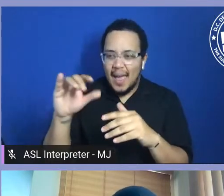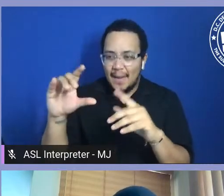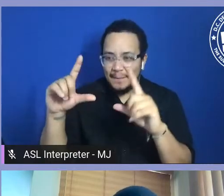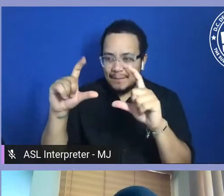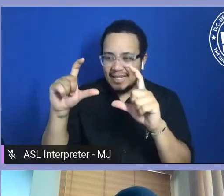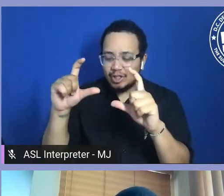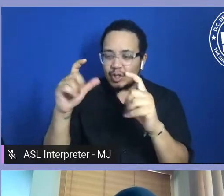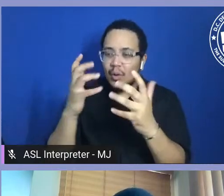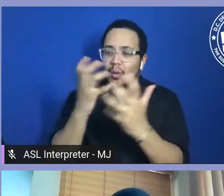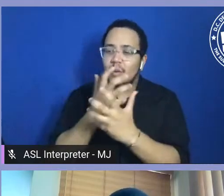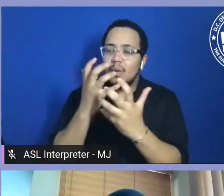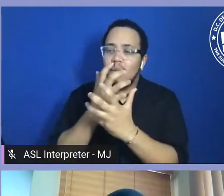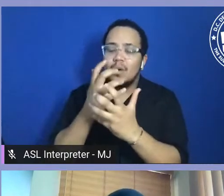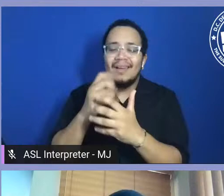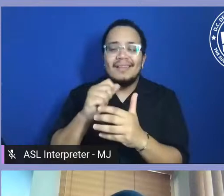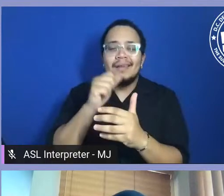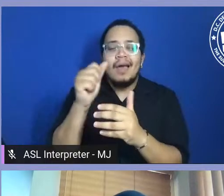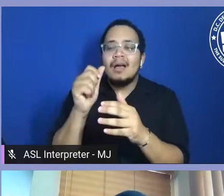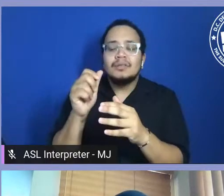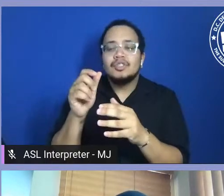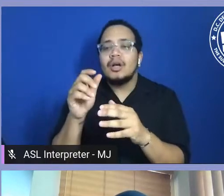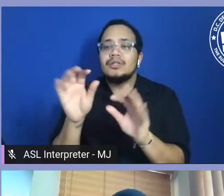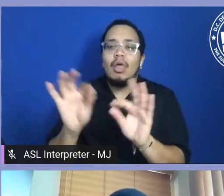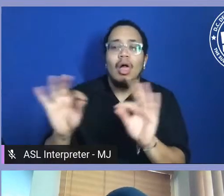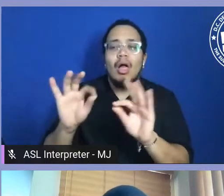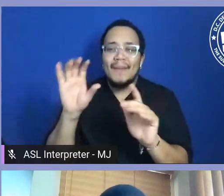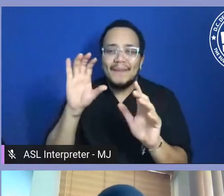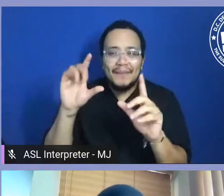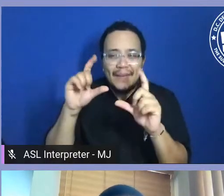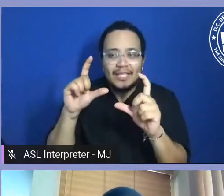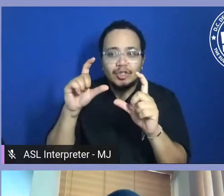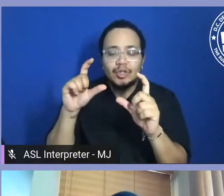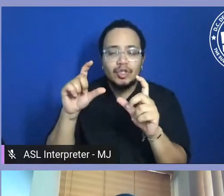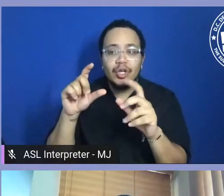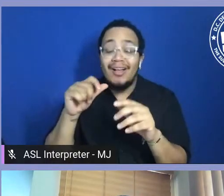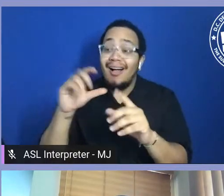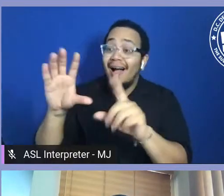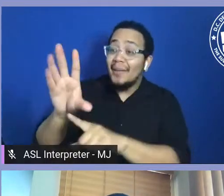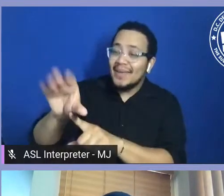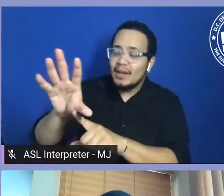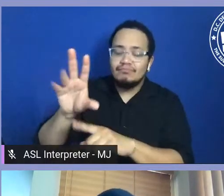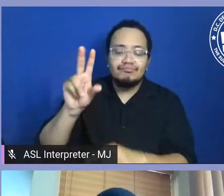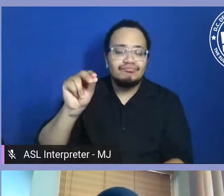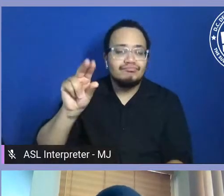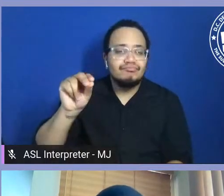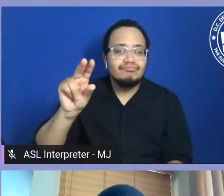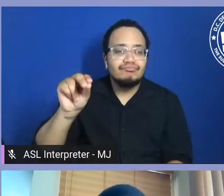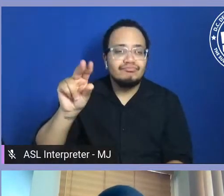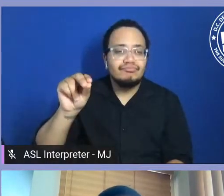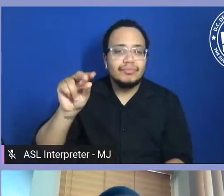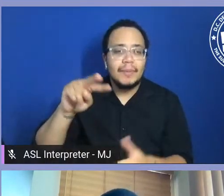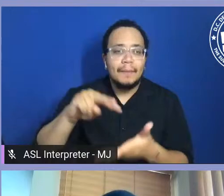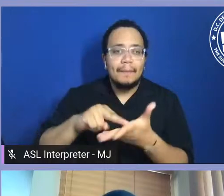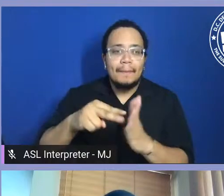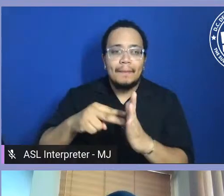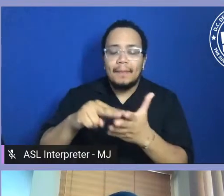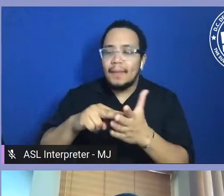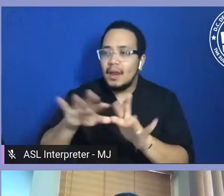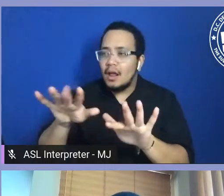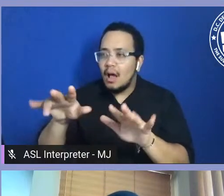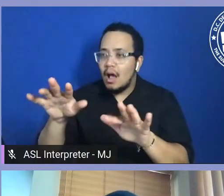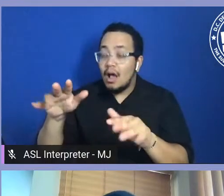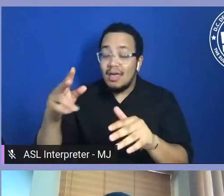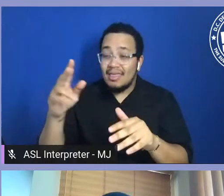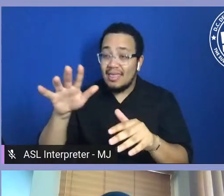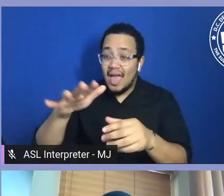more than just a picture. It's more than just, hey, go shoot this real quick and come back. It's literally looking around you and placing the scene